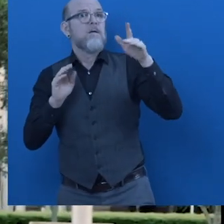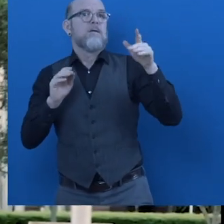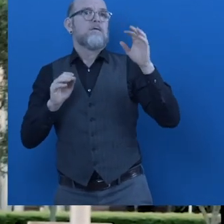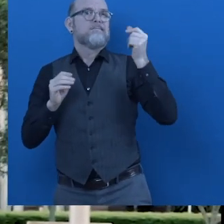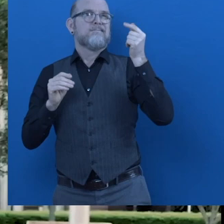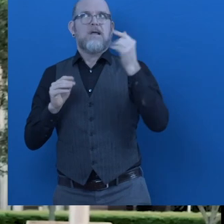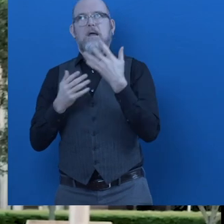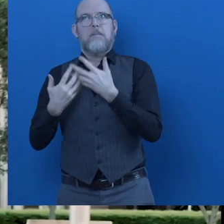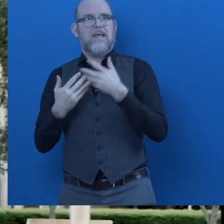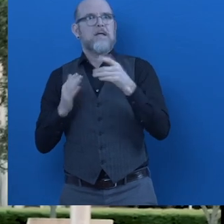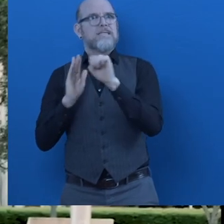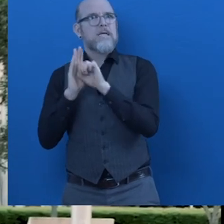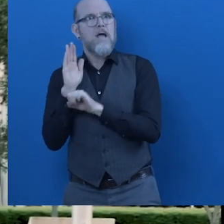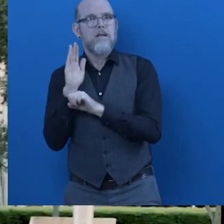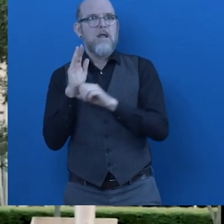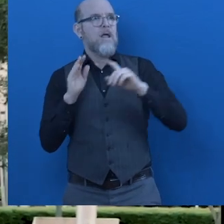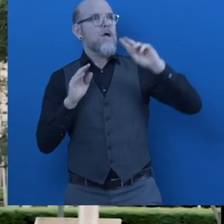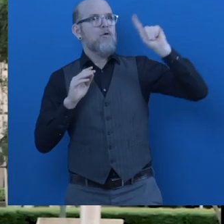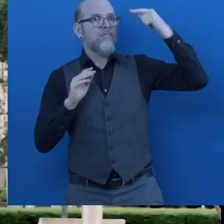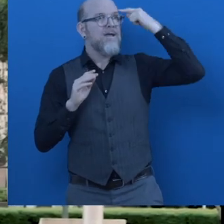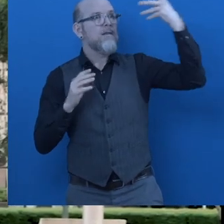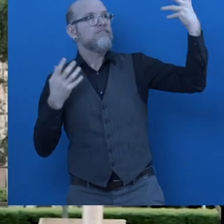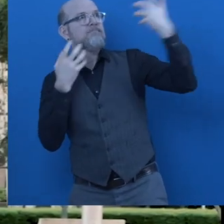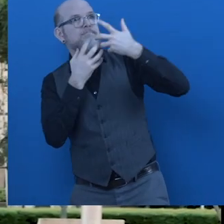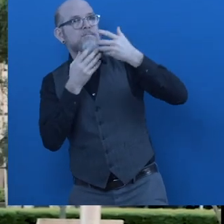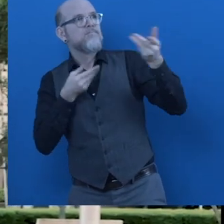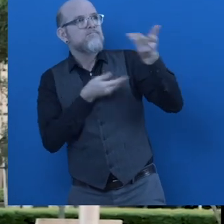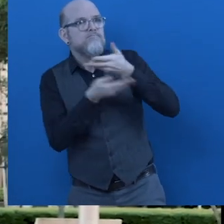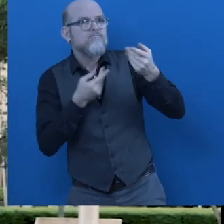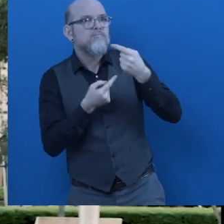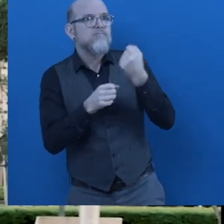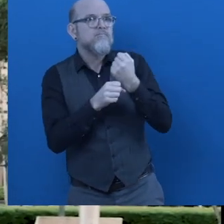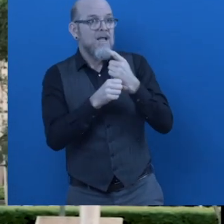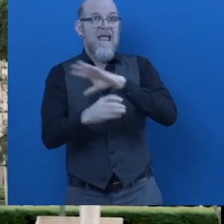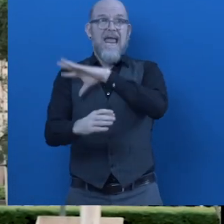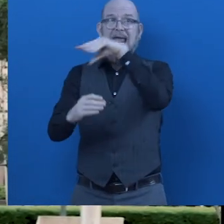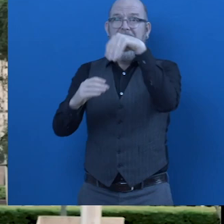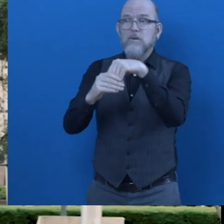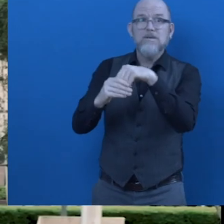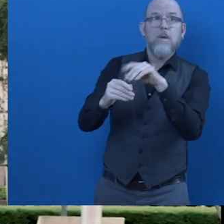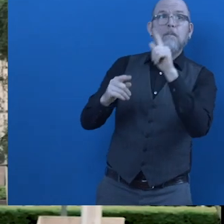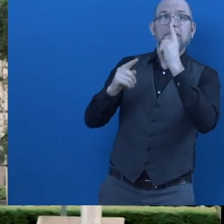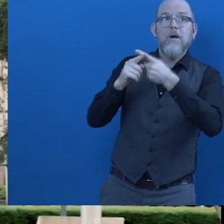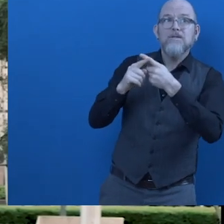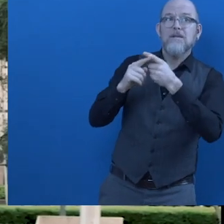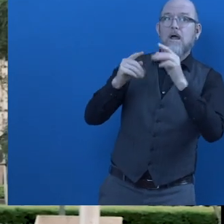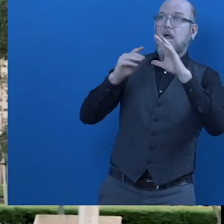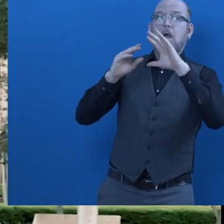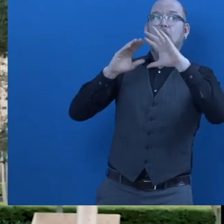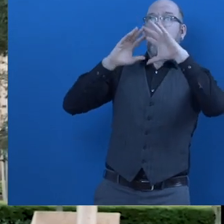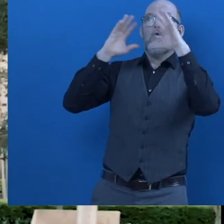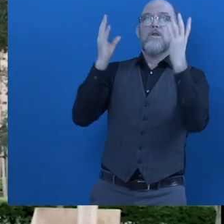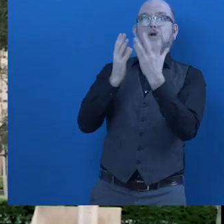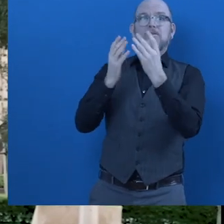state, and local government collaborative that focuses on inclusivity and universally designed policy.